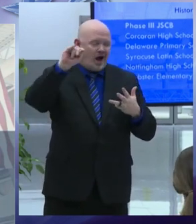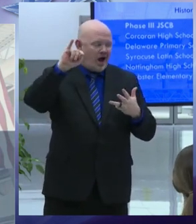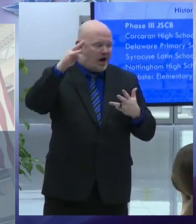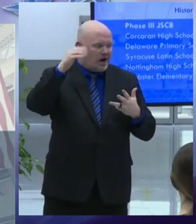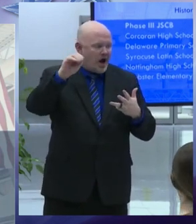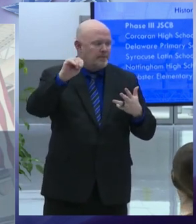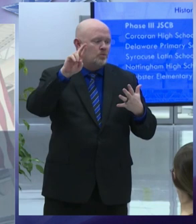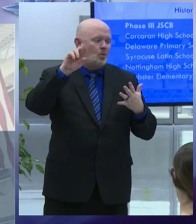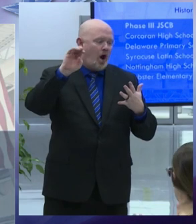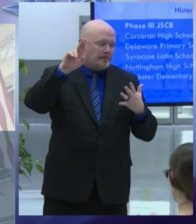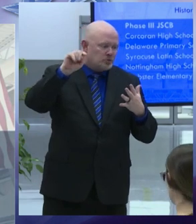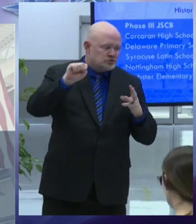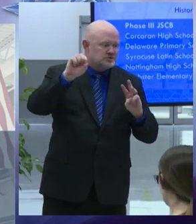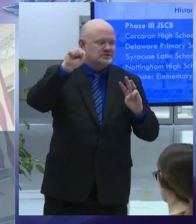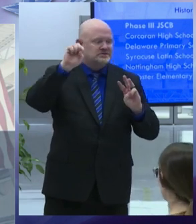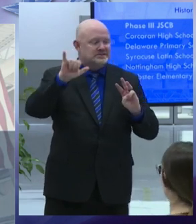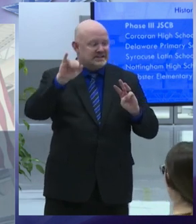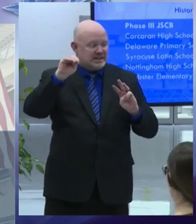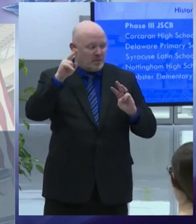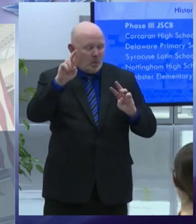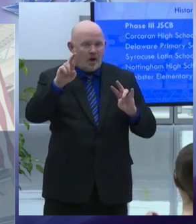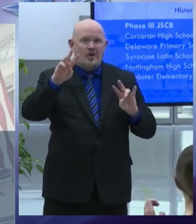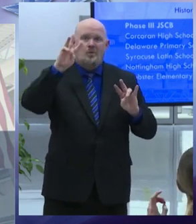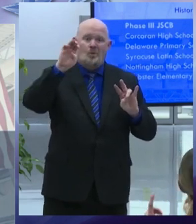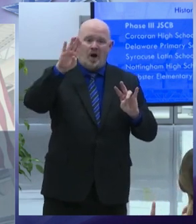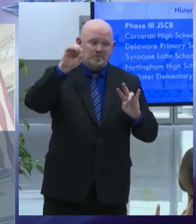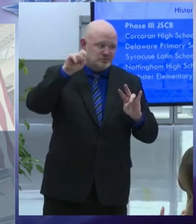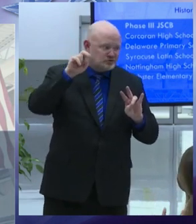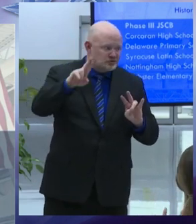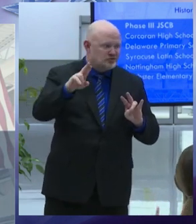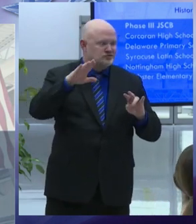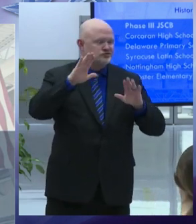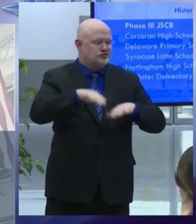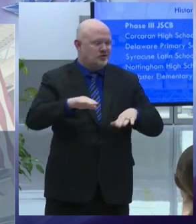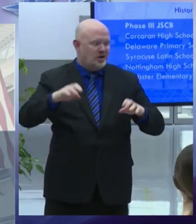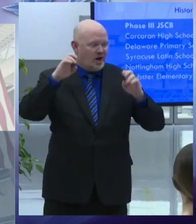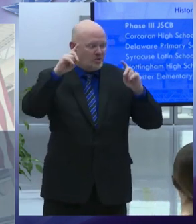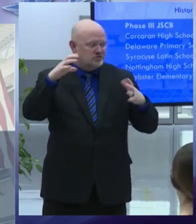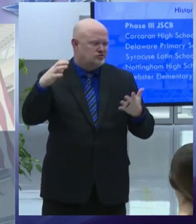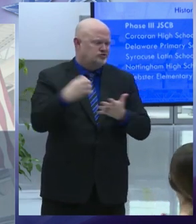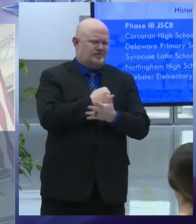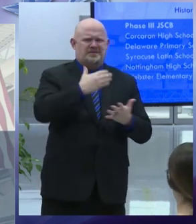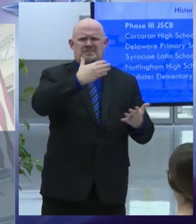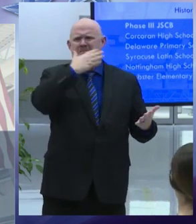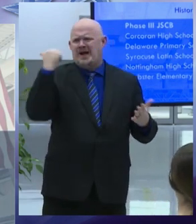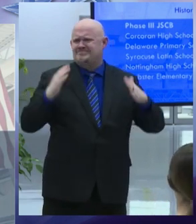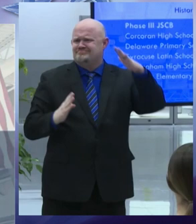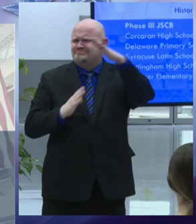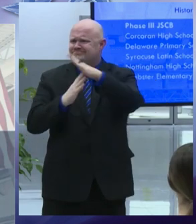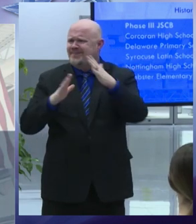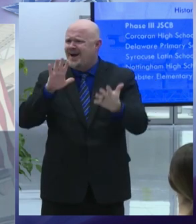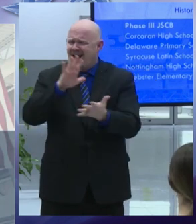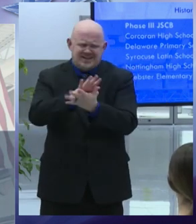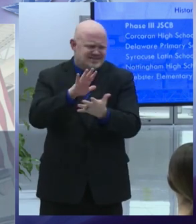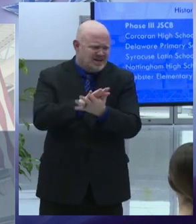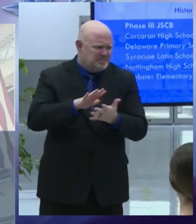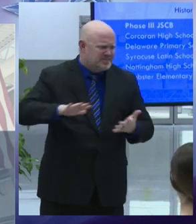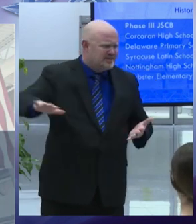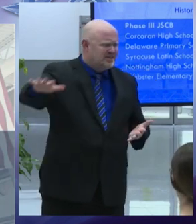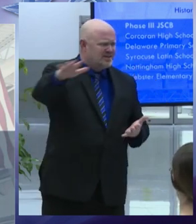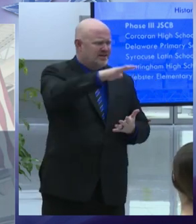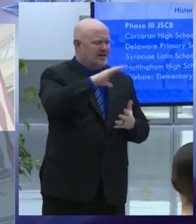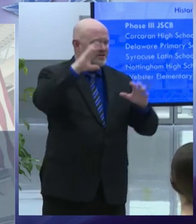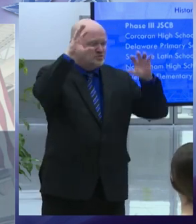only the best academic facilities superintendent alicea president hudson the jsc board and i will not settle for anything